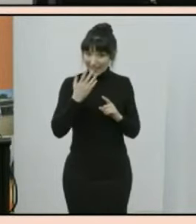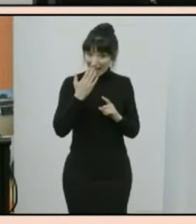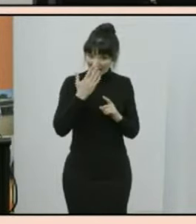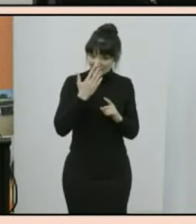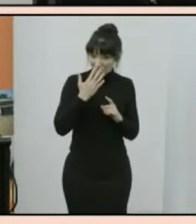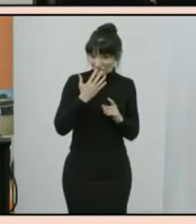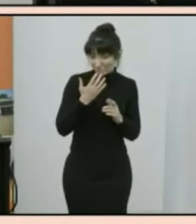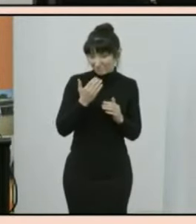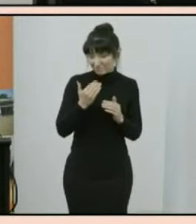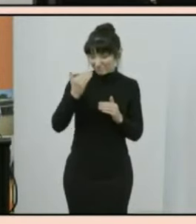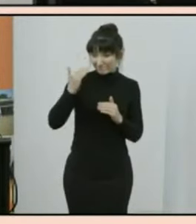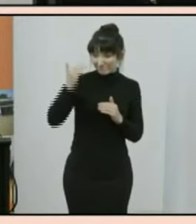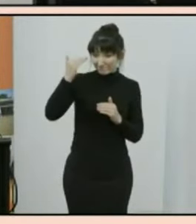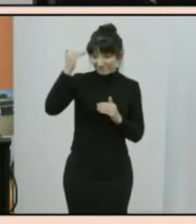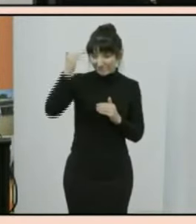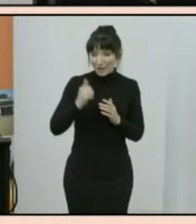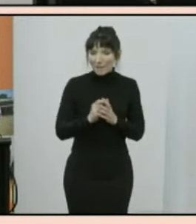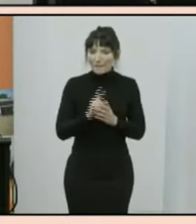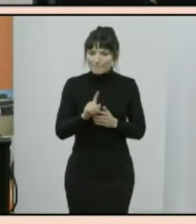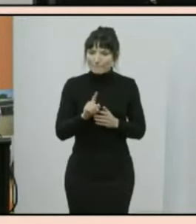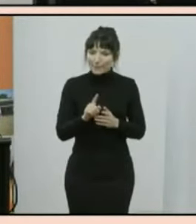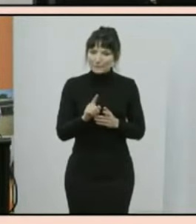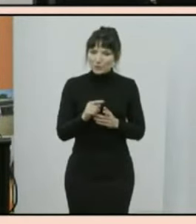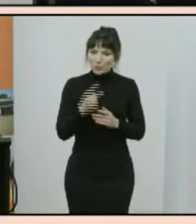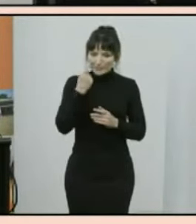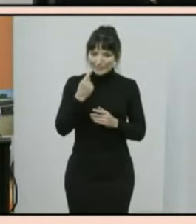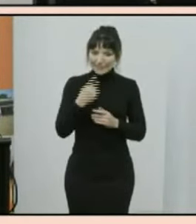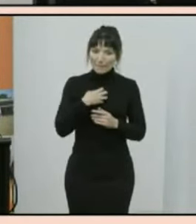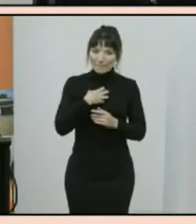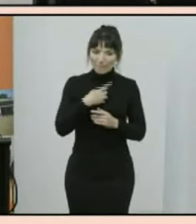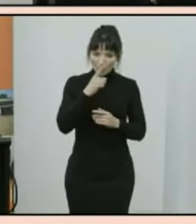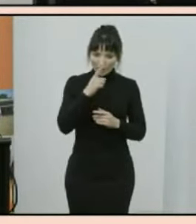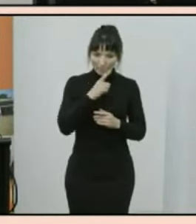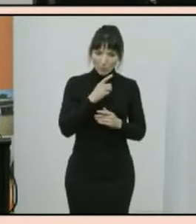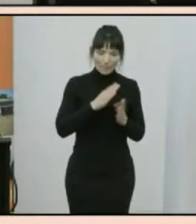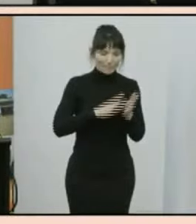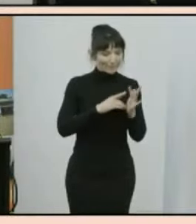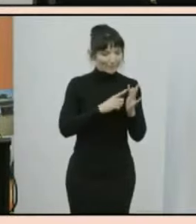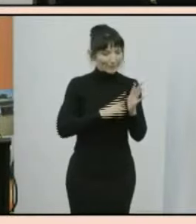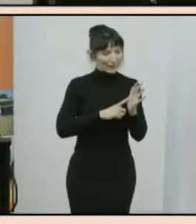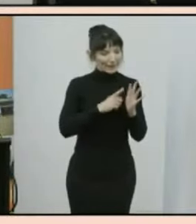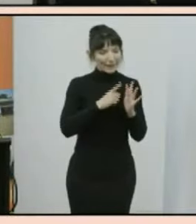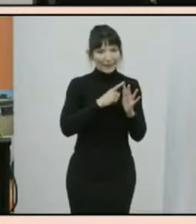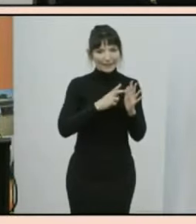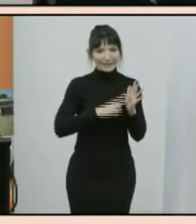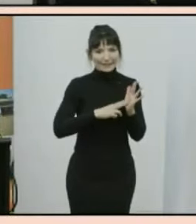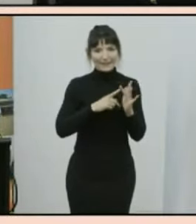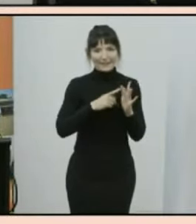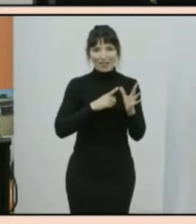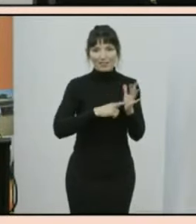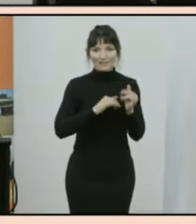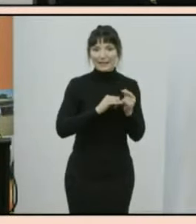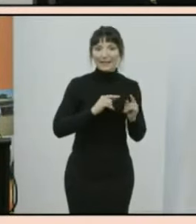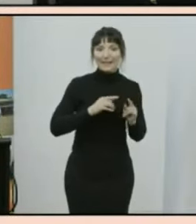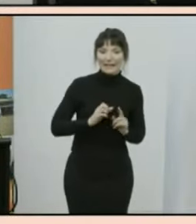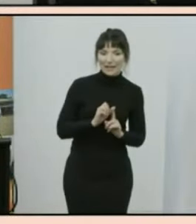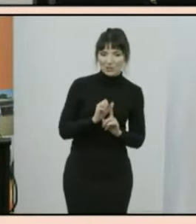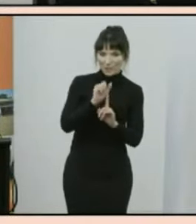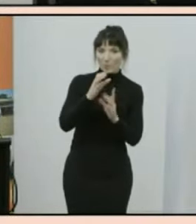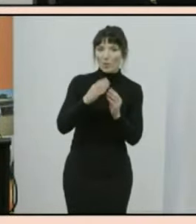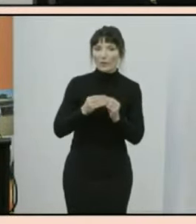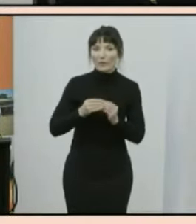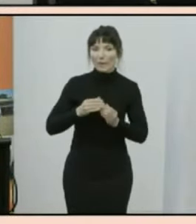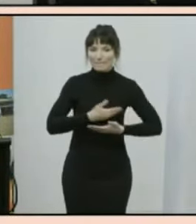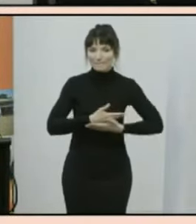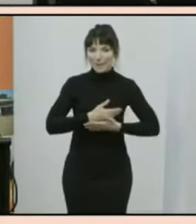2021 census has seen the number of millennials those born from 1981 to 1996 catch up to the baby boomers the